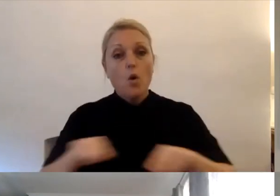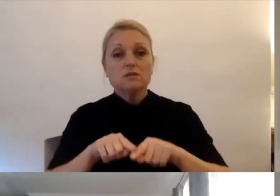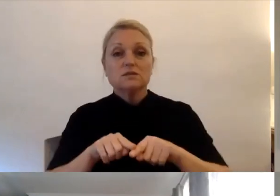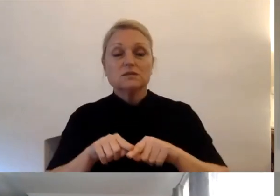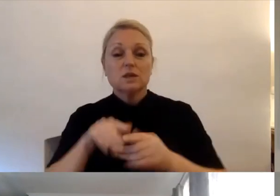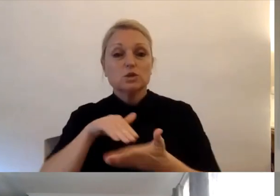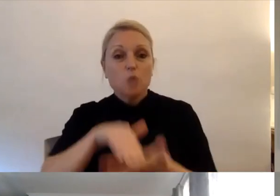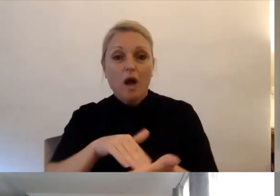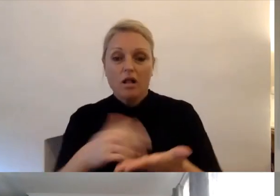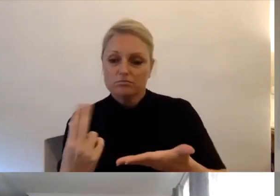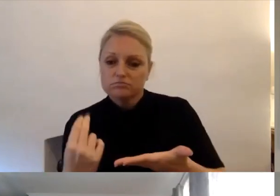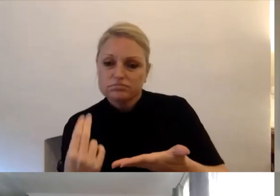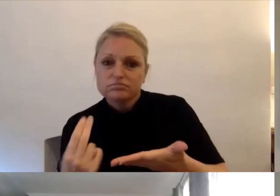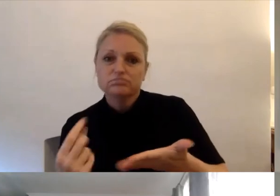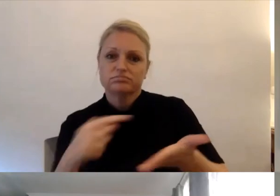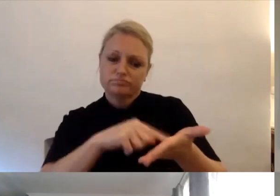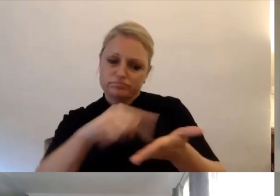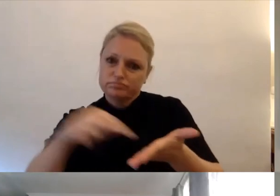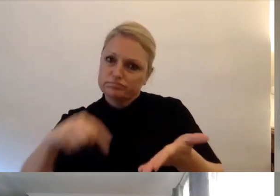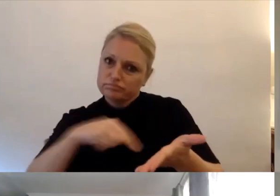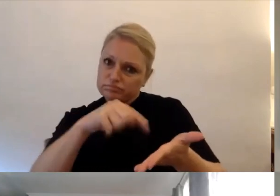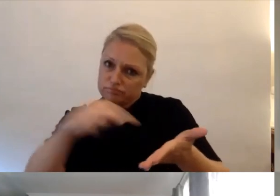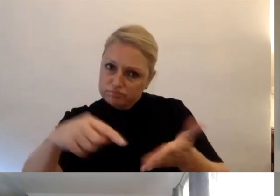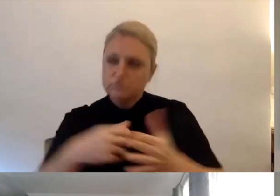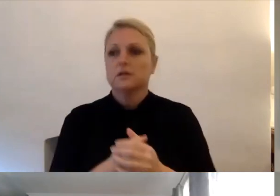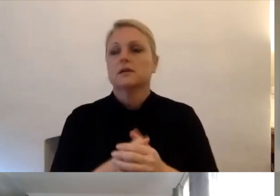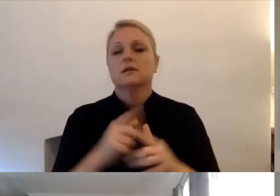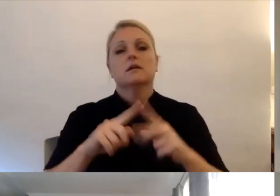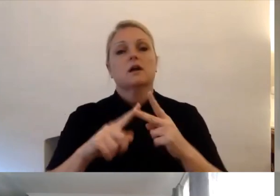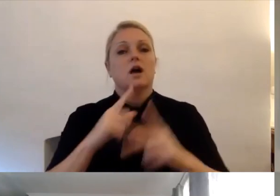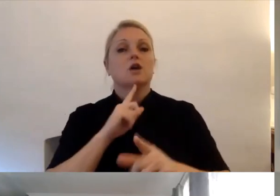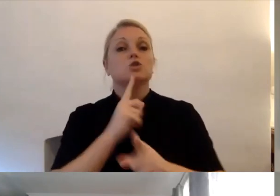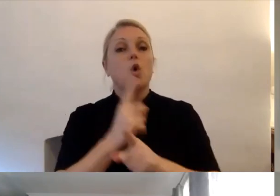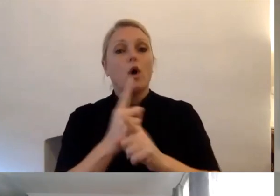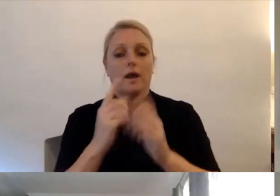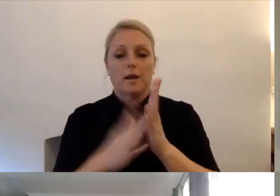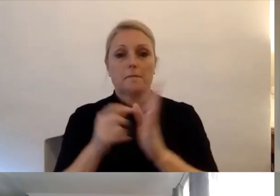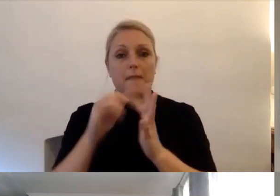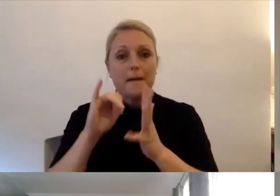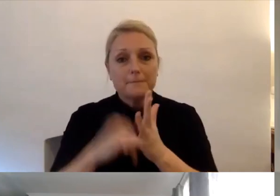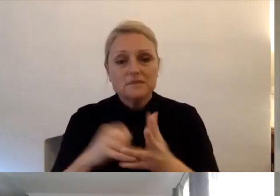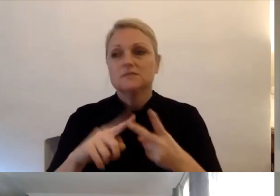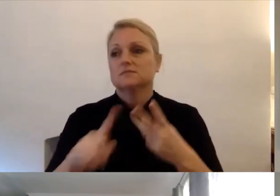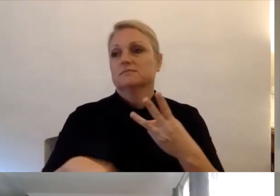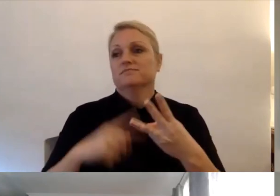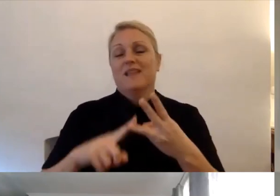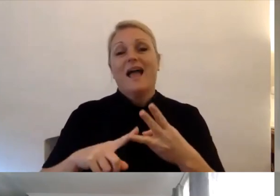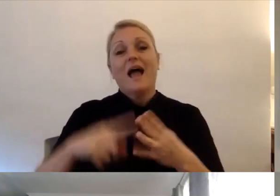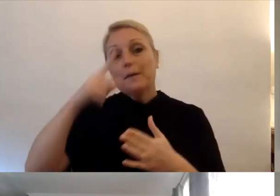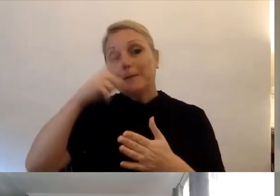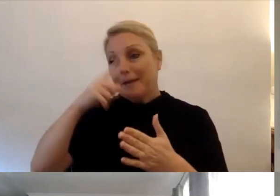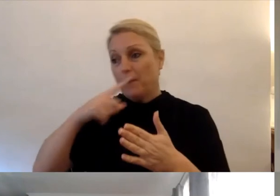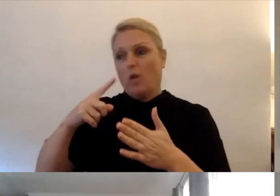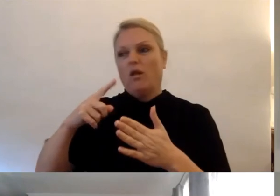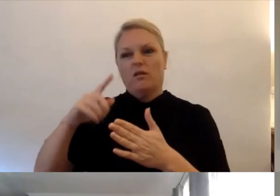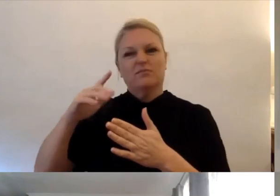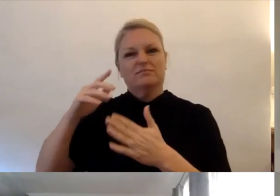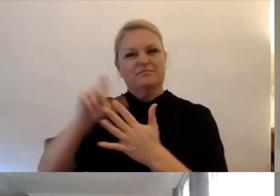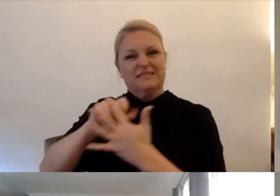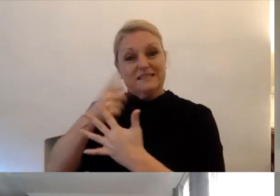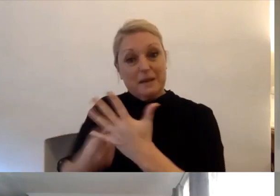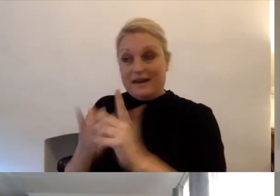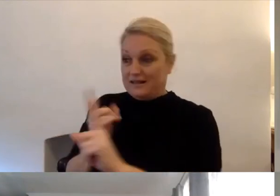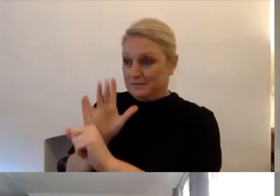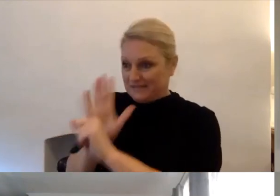are trained in using talking mats. And we've been trained by people with lived experience to communicate with people with